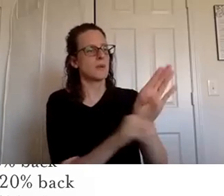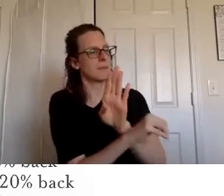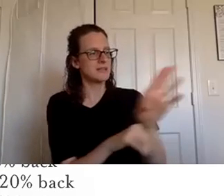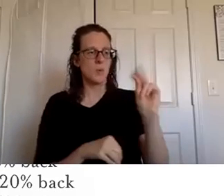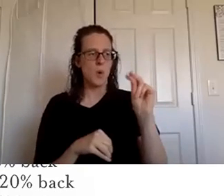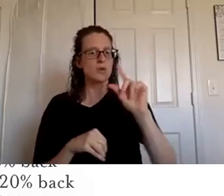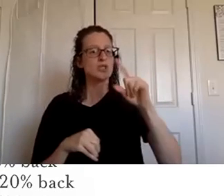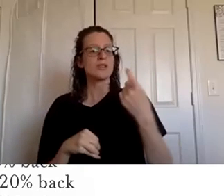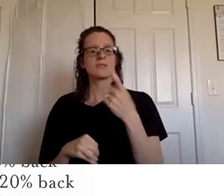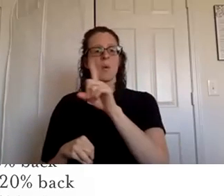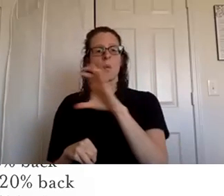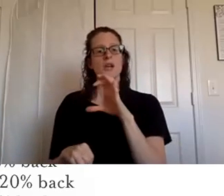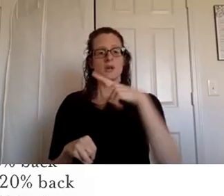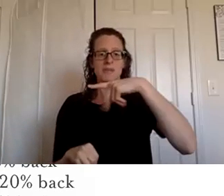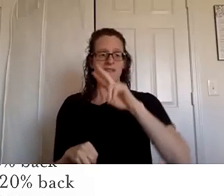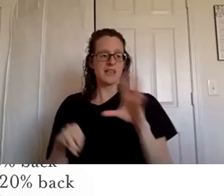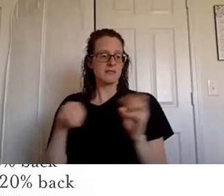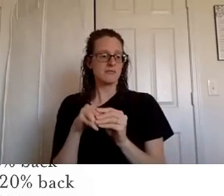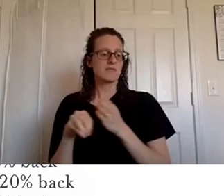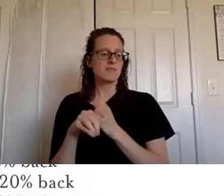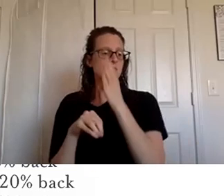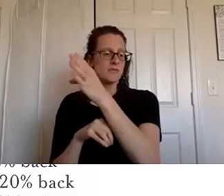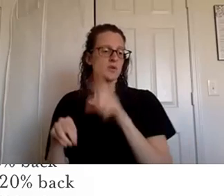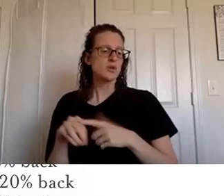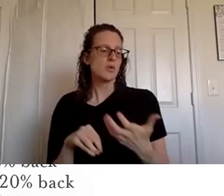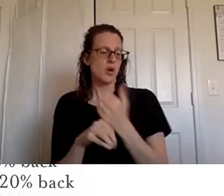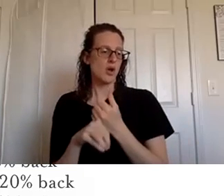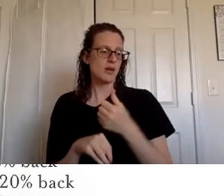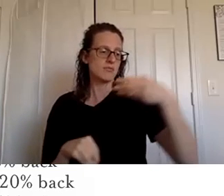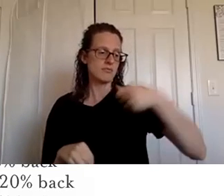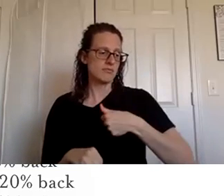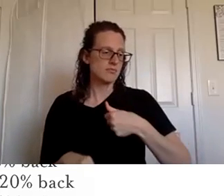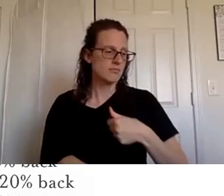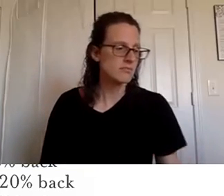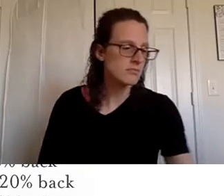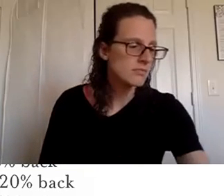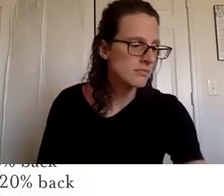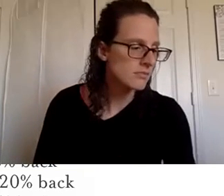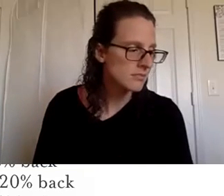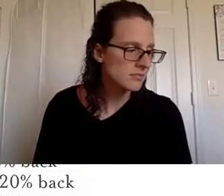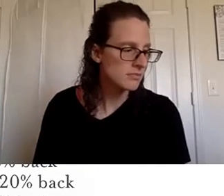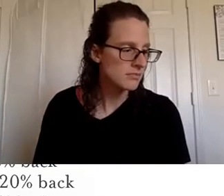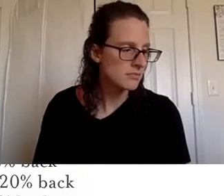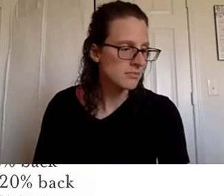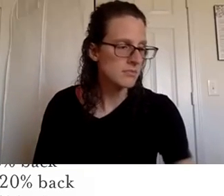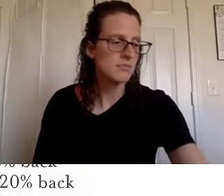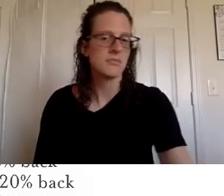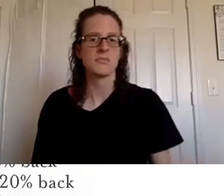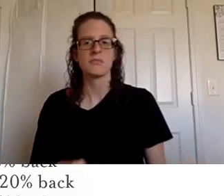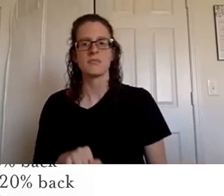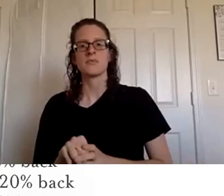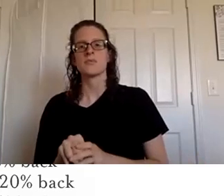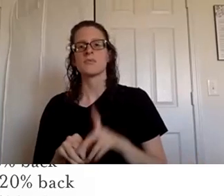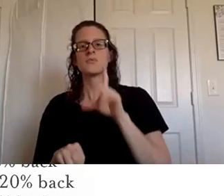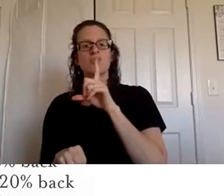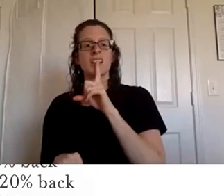you to get your full commission check so um like i said if you compare that to other companies it's really very very very